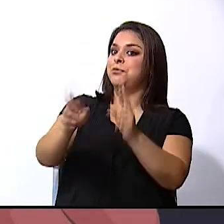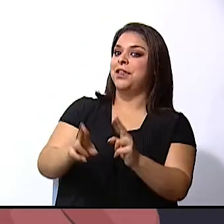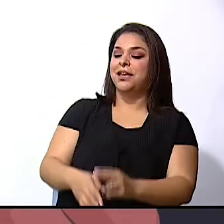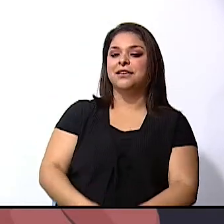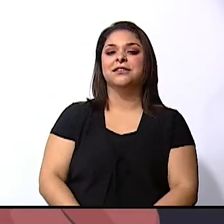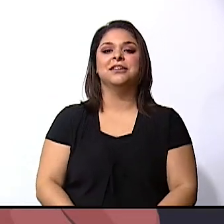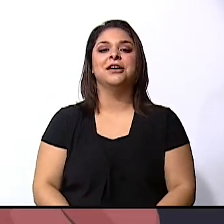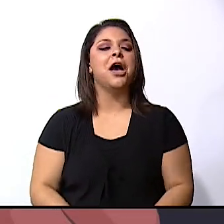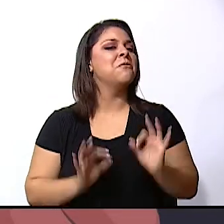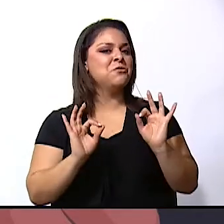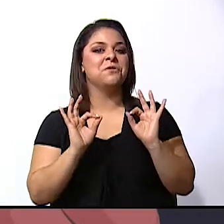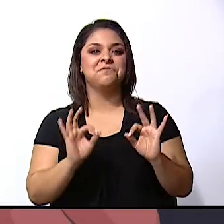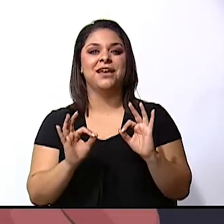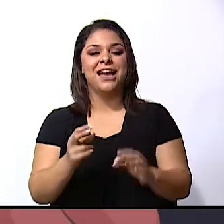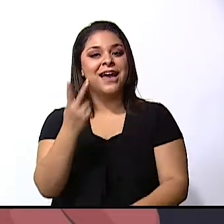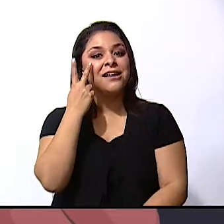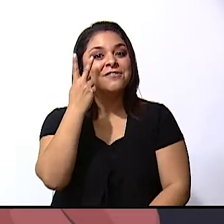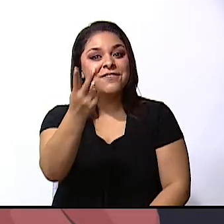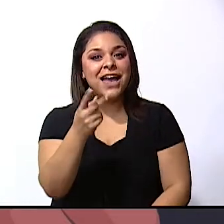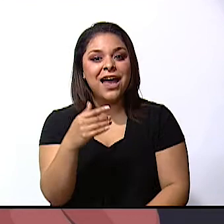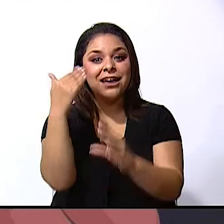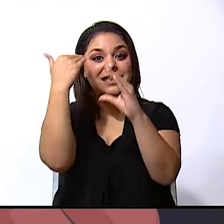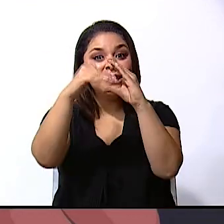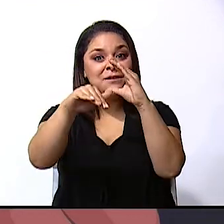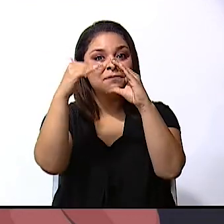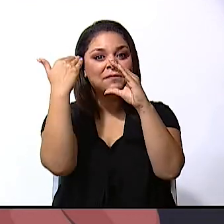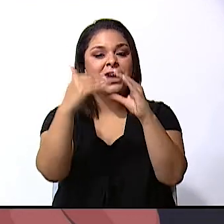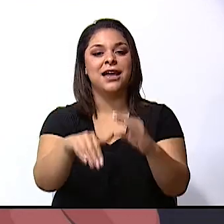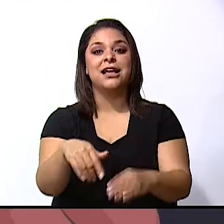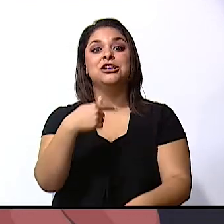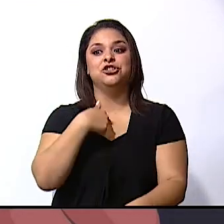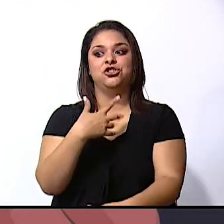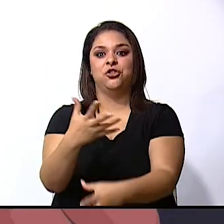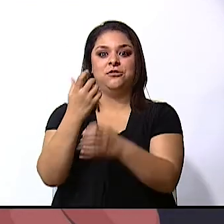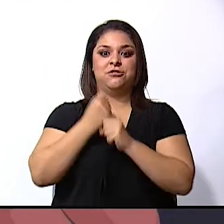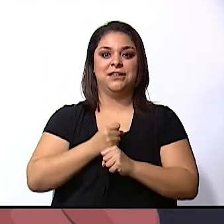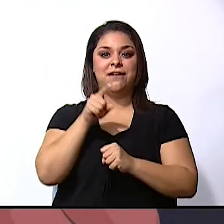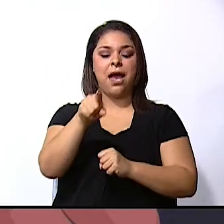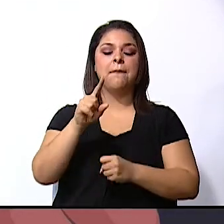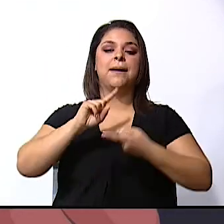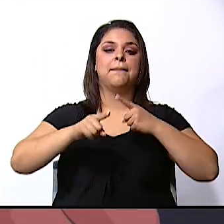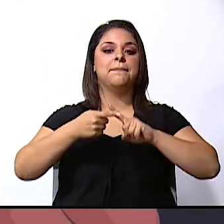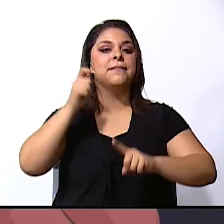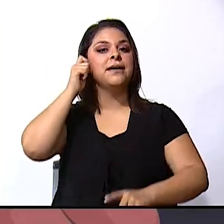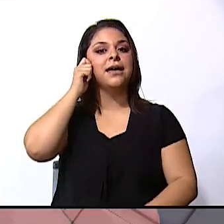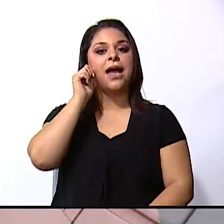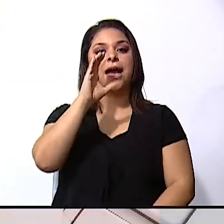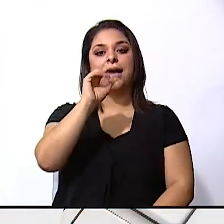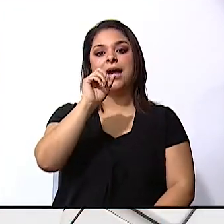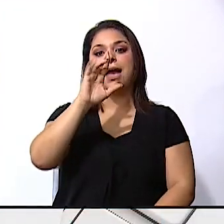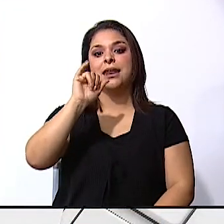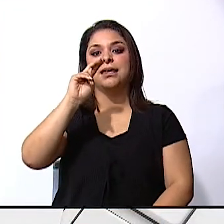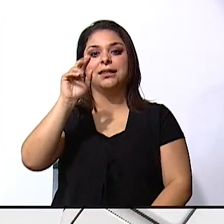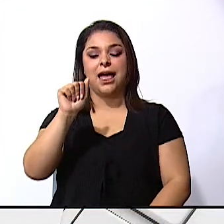Okay. So let's look at the email I got from my friend, Karina, from Australia.